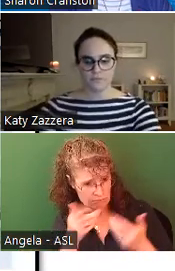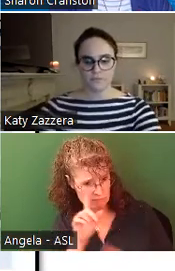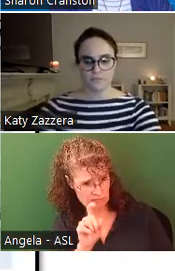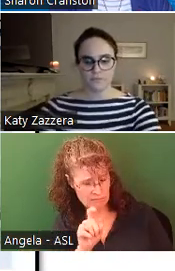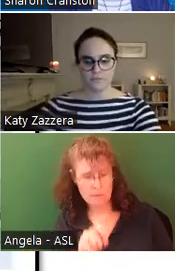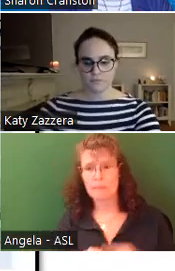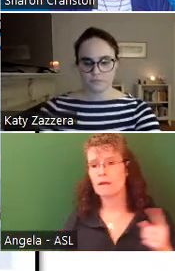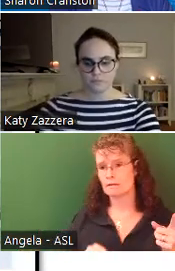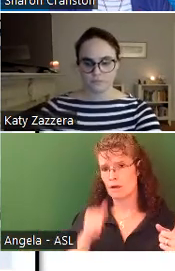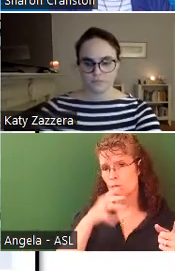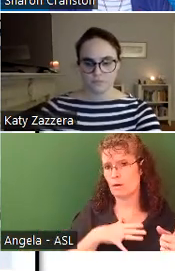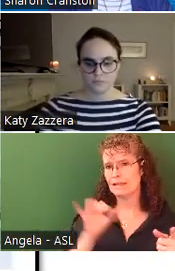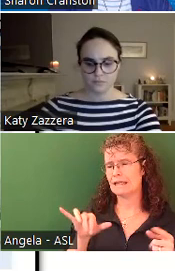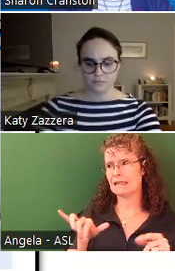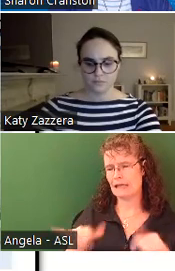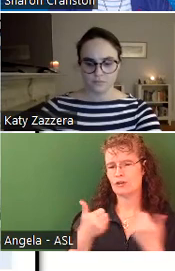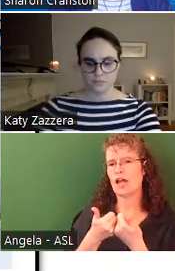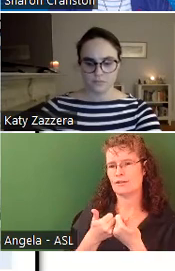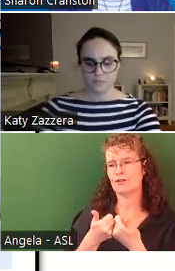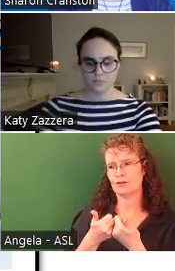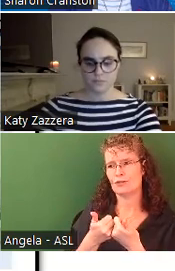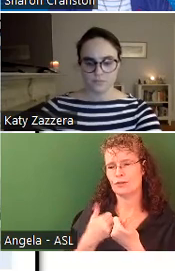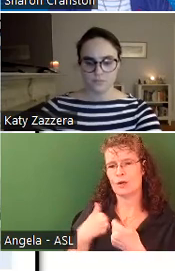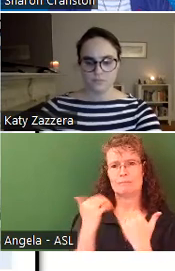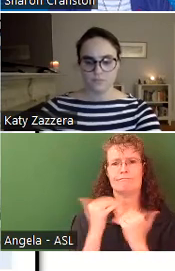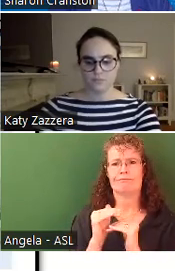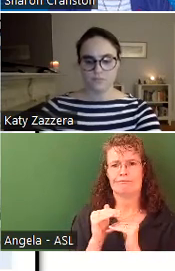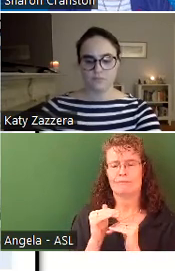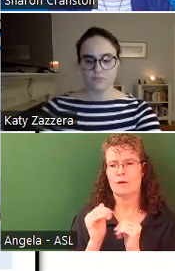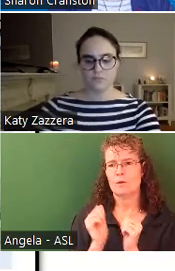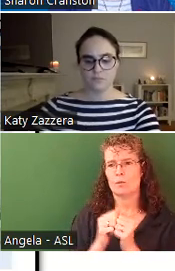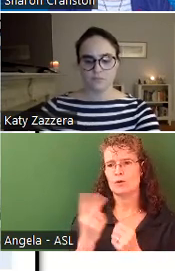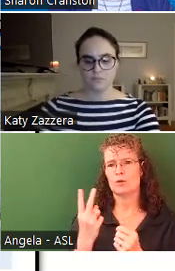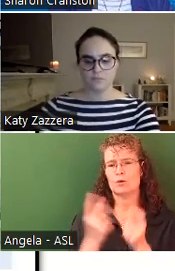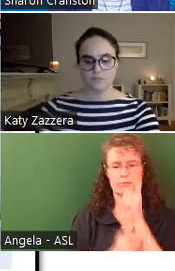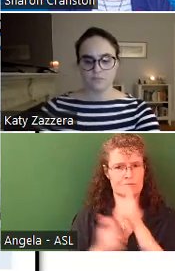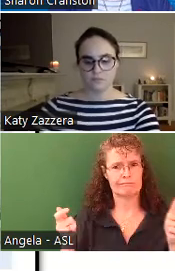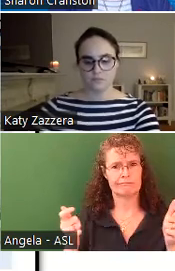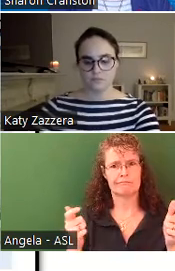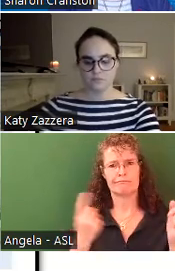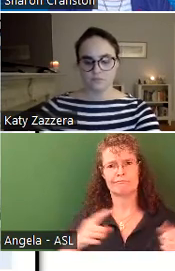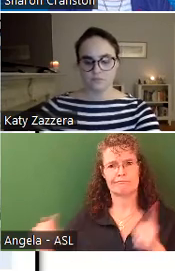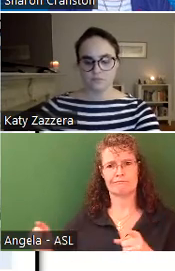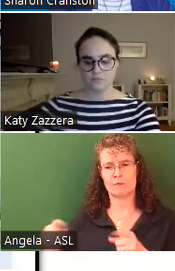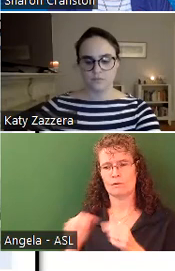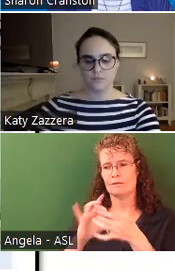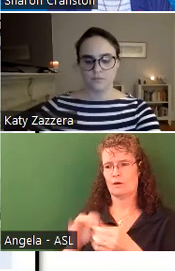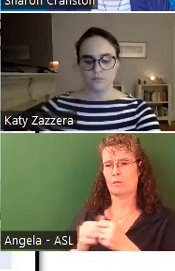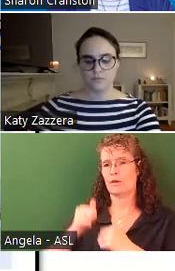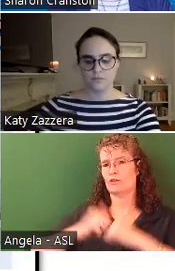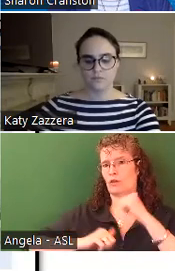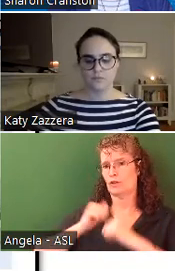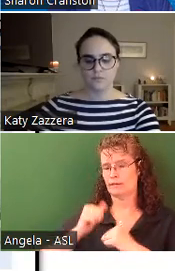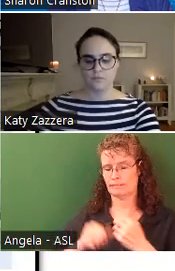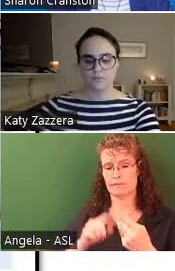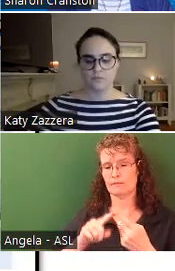That is a bit of a challenge. We are constrained by two major things when it comes to construction. One is